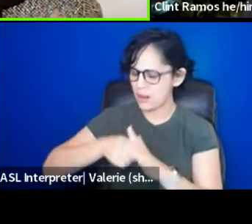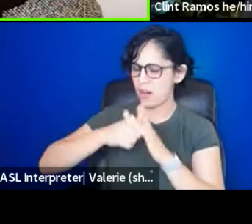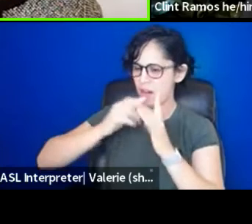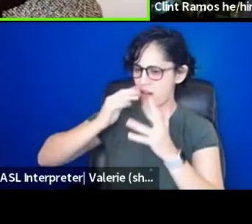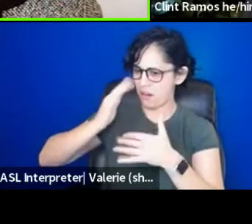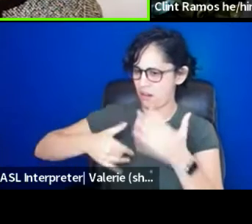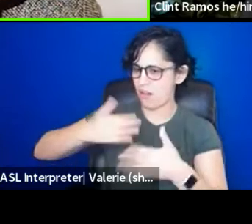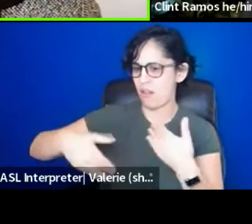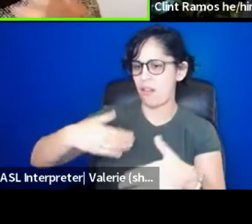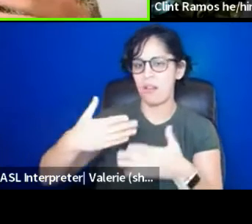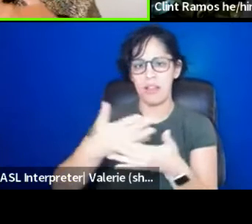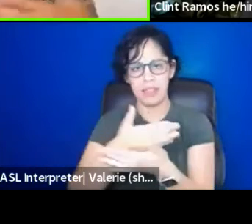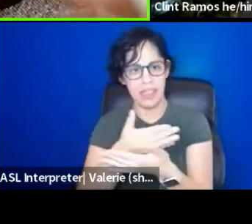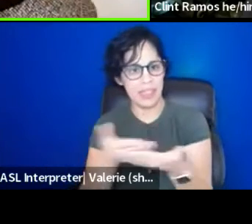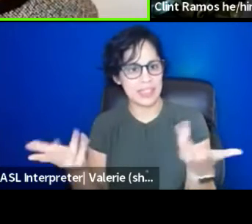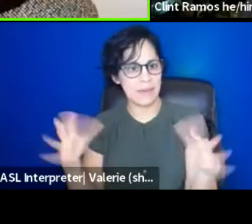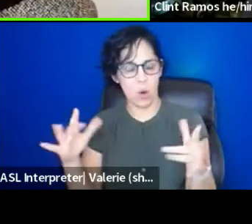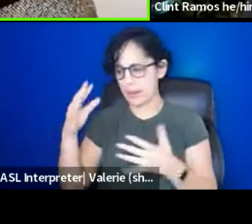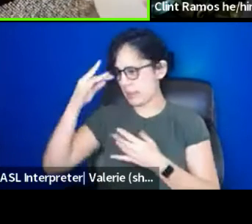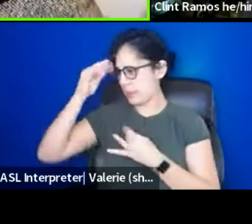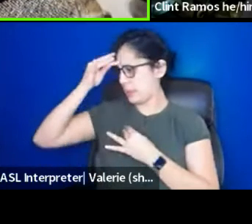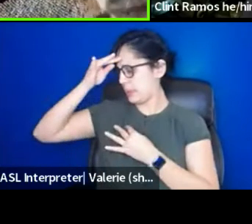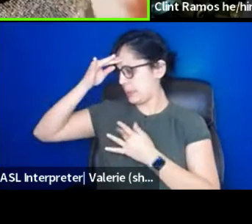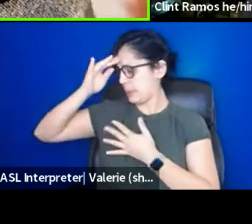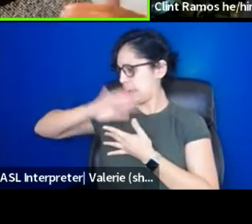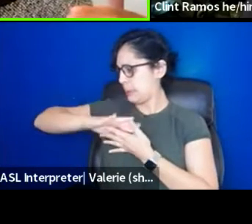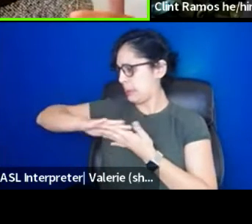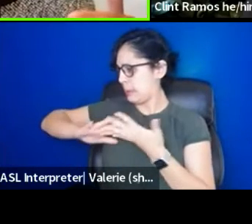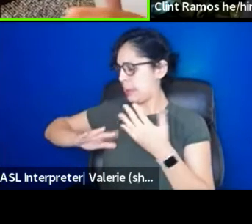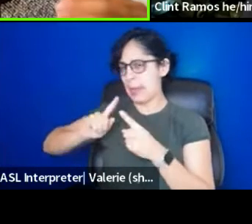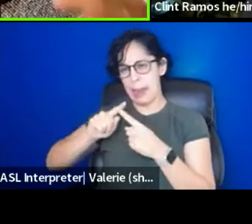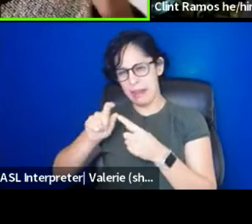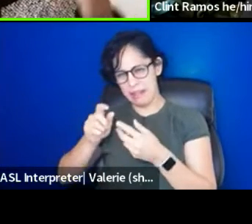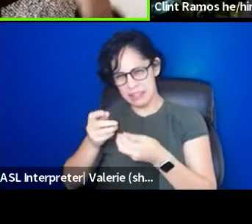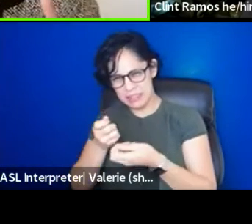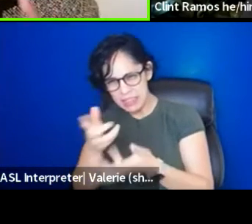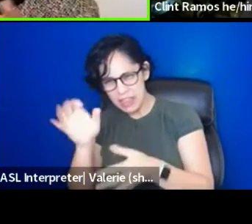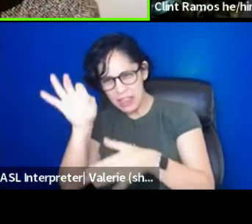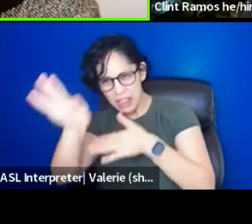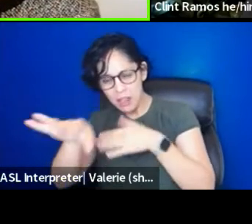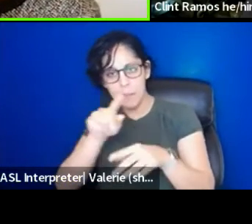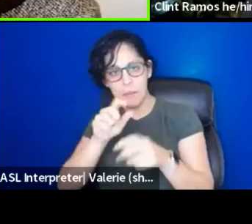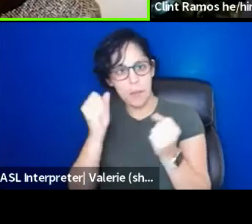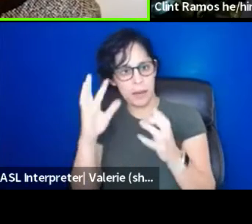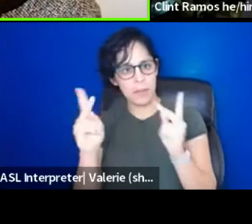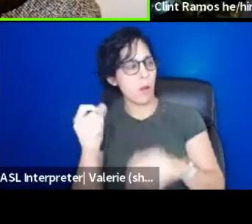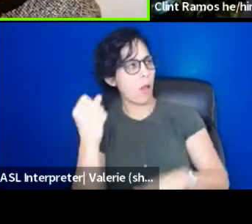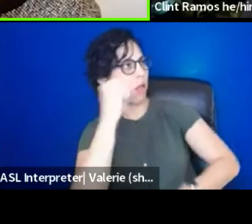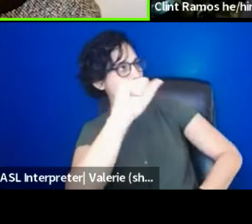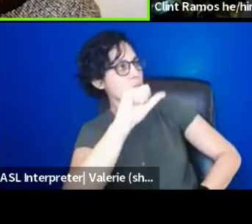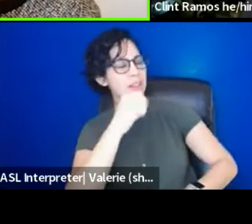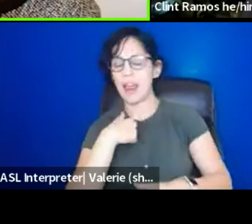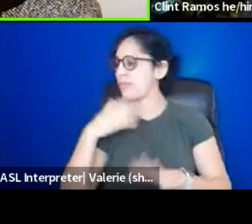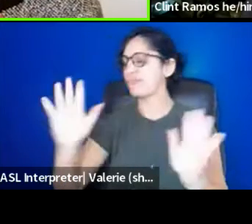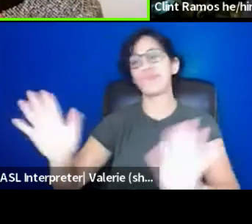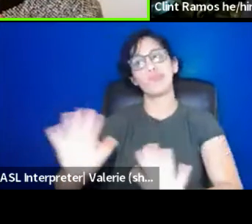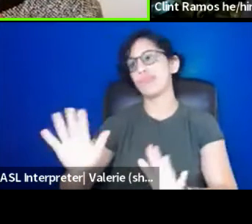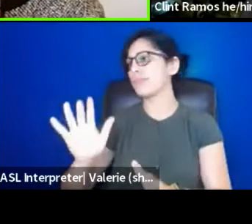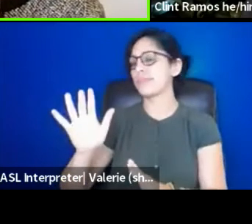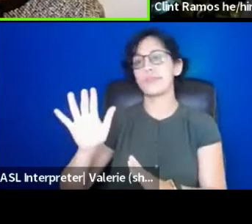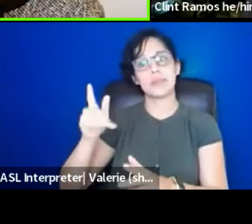I've been thinking about and I've been getting a lot of pushback on, but like, this is, we have to work under best practices because,